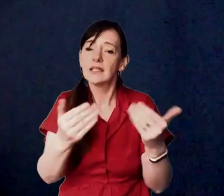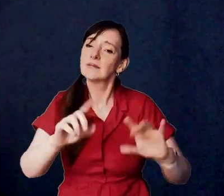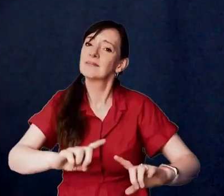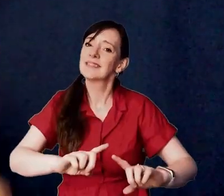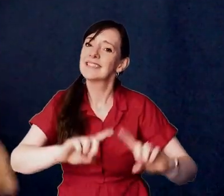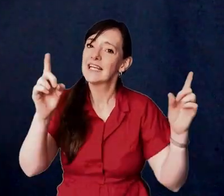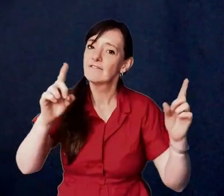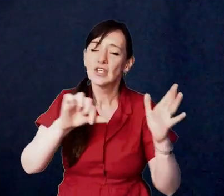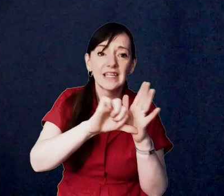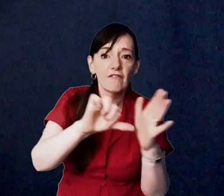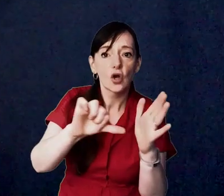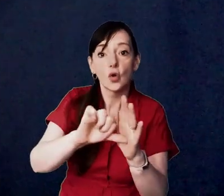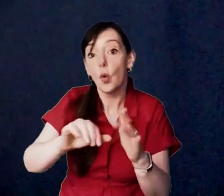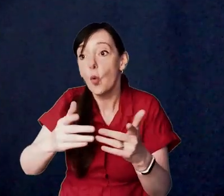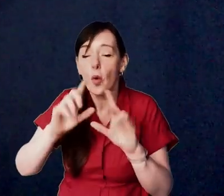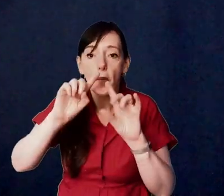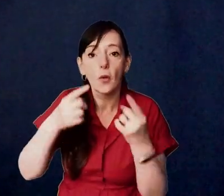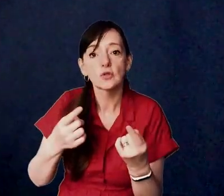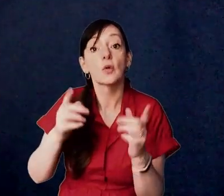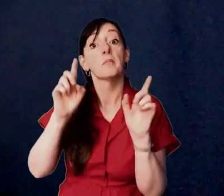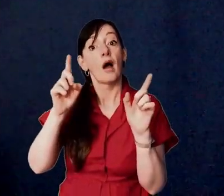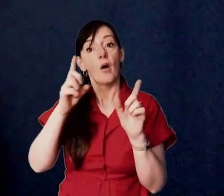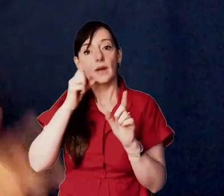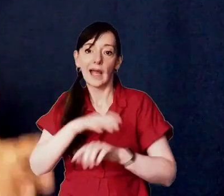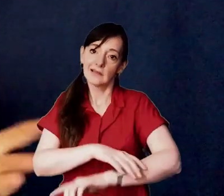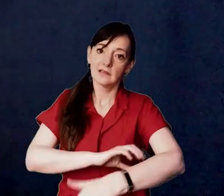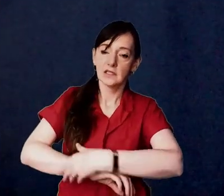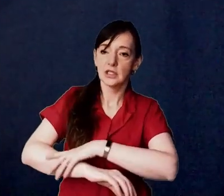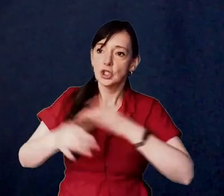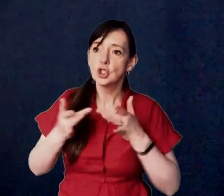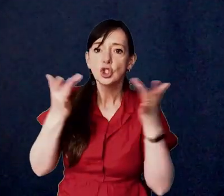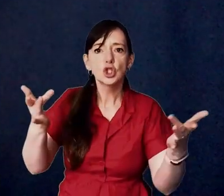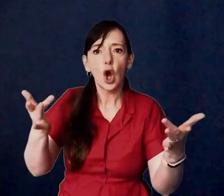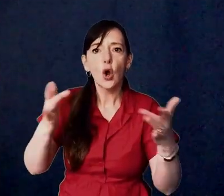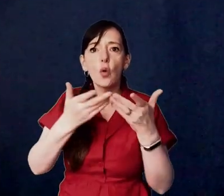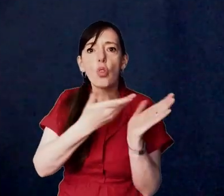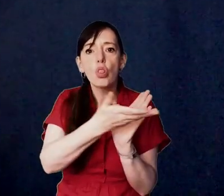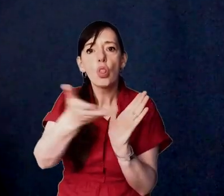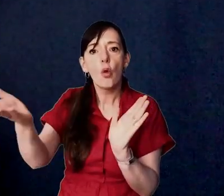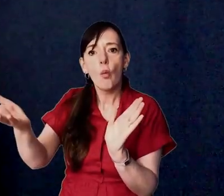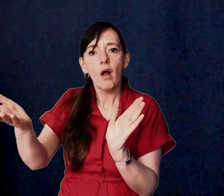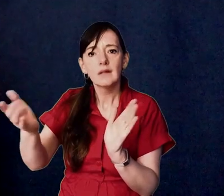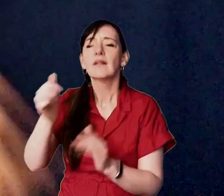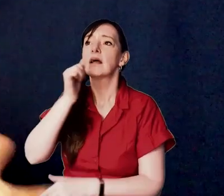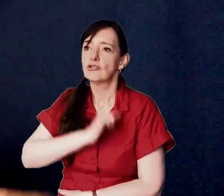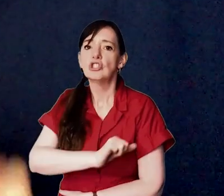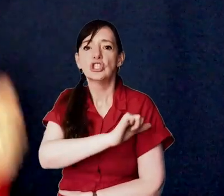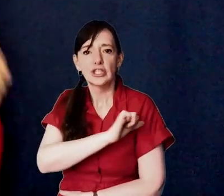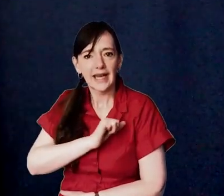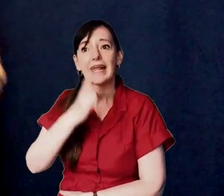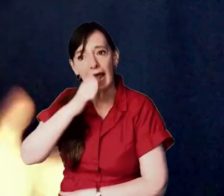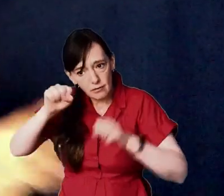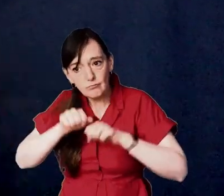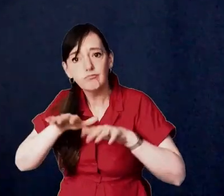way uh difficult almost impossible for the moment but let's show the world that it's not just coronavirus that can go viral